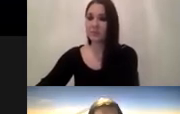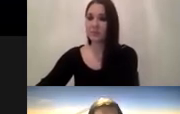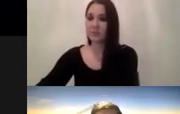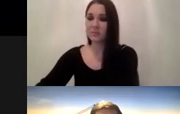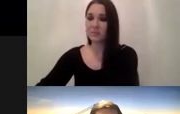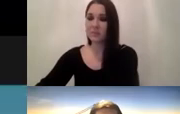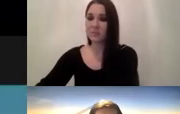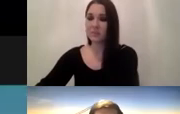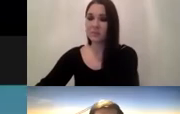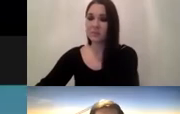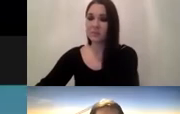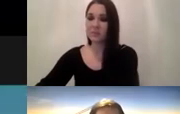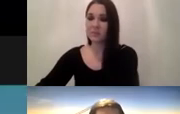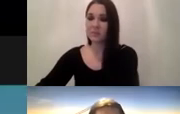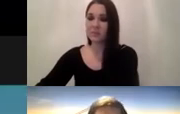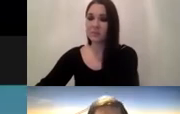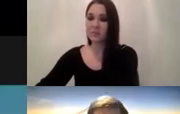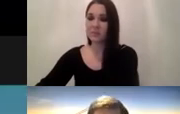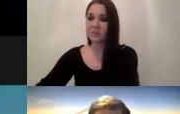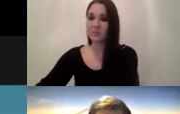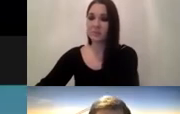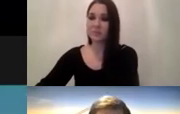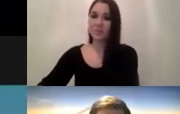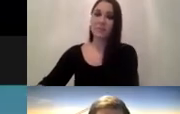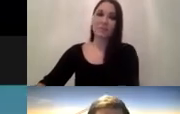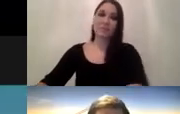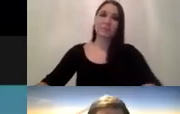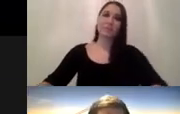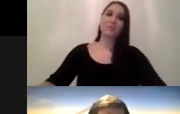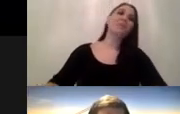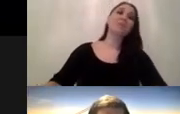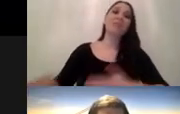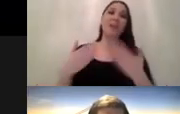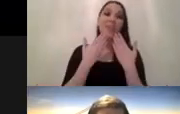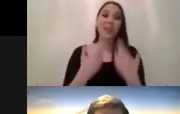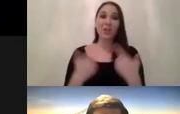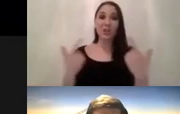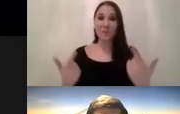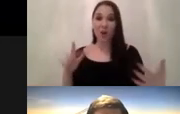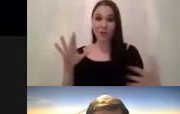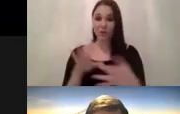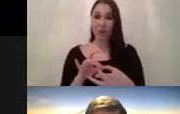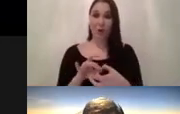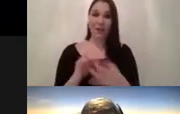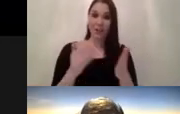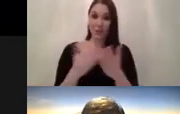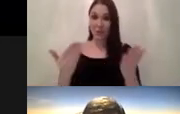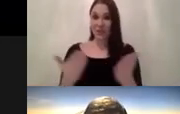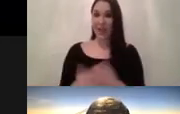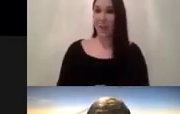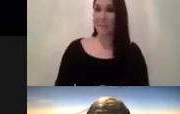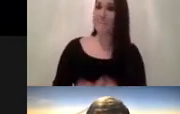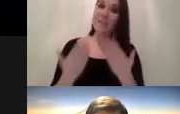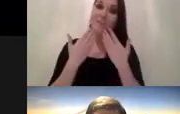let's get started everyone hi thank you so much for um coming in and joining me today for this presentation thank you for